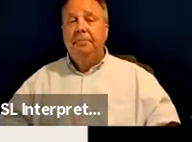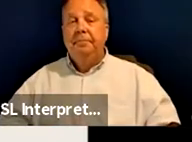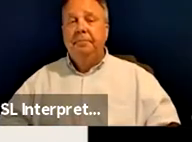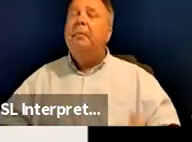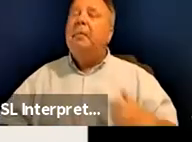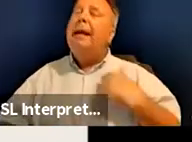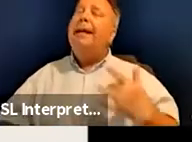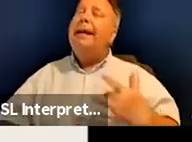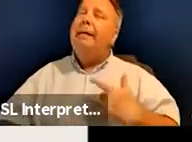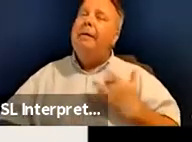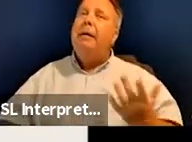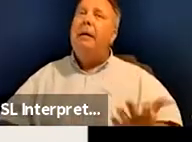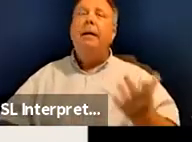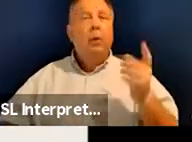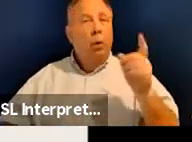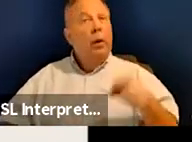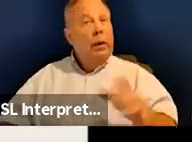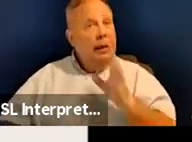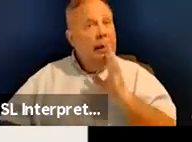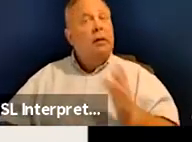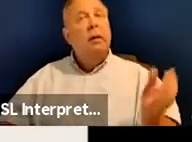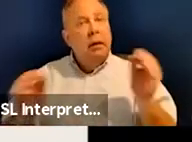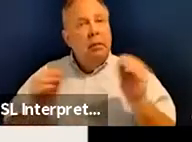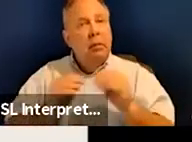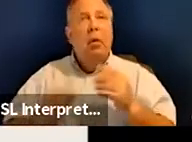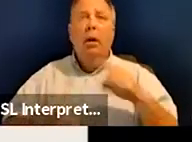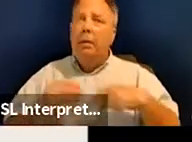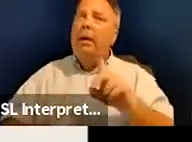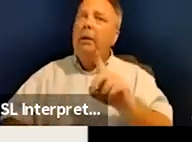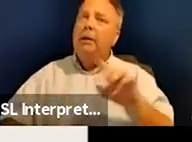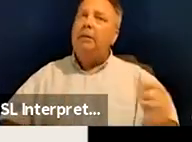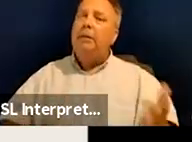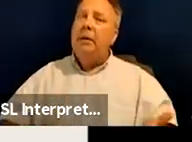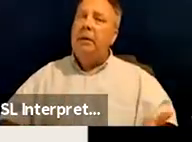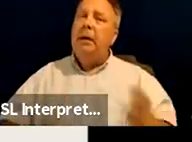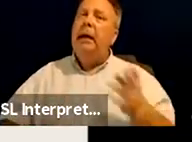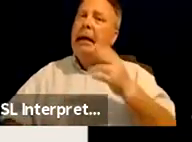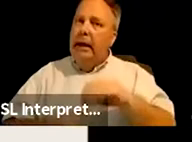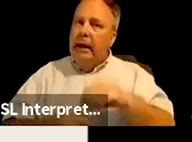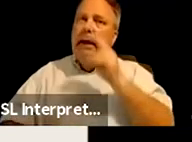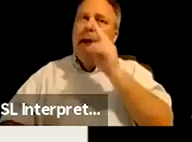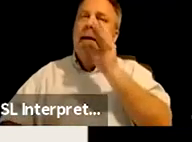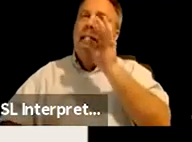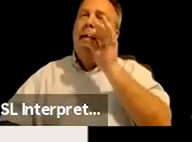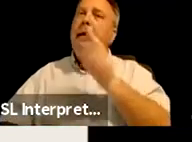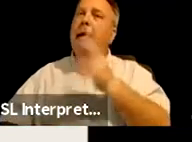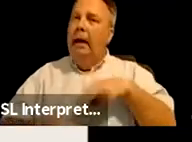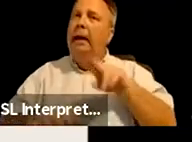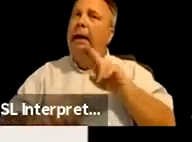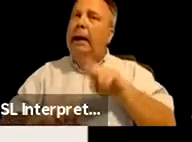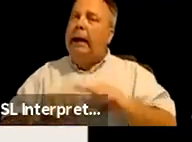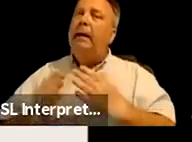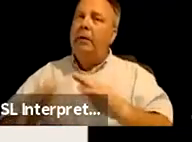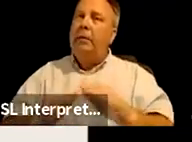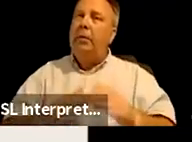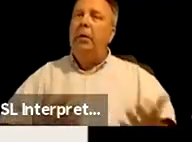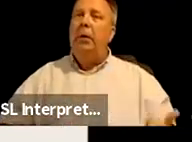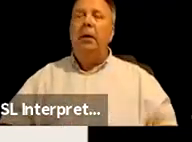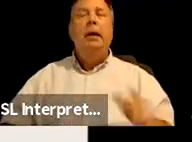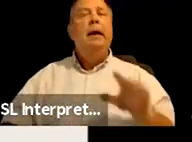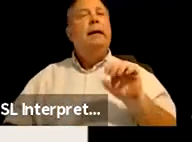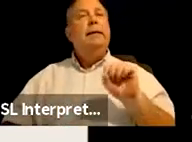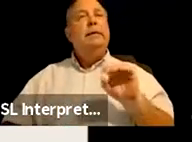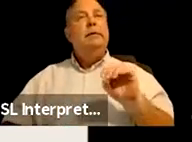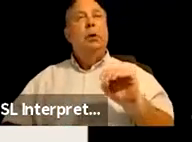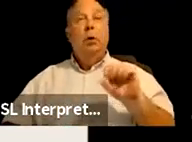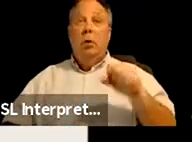and I feel like we need to talk more about disability in native community. And so with that, um,